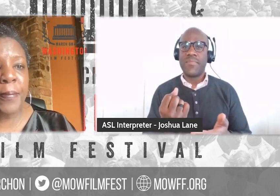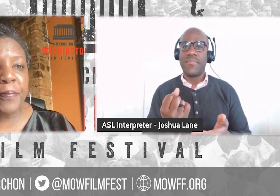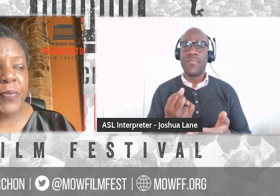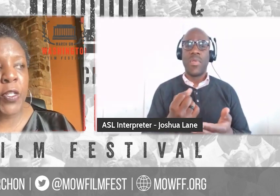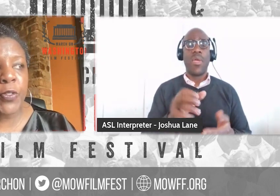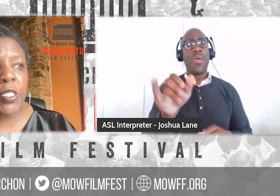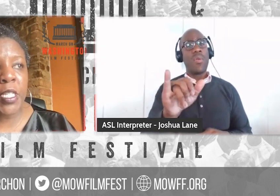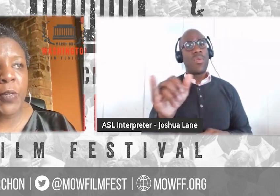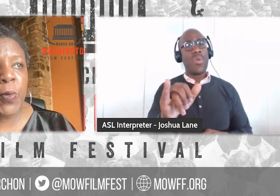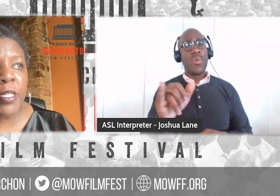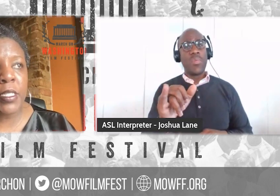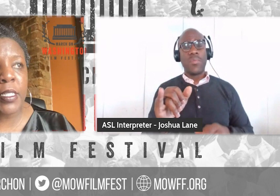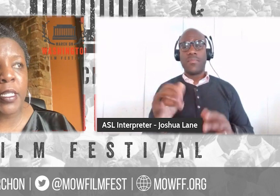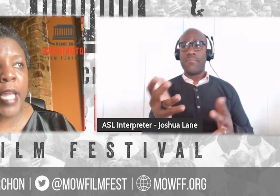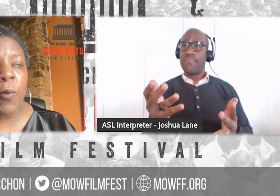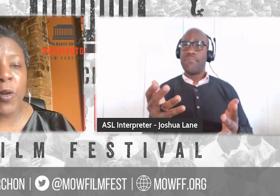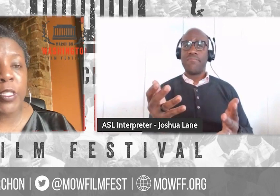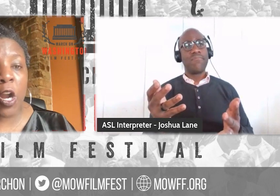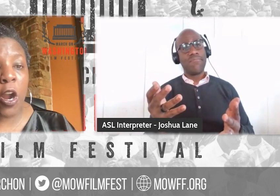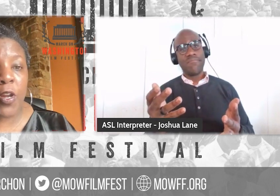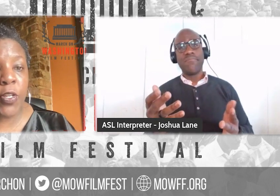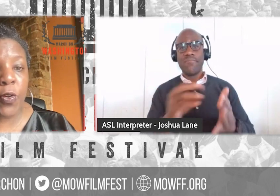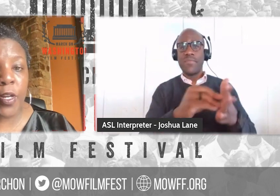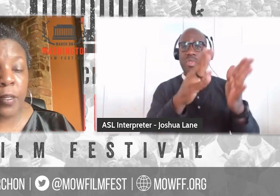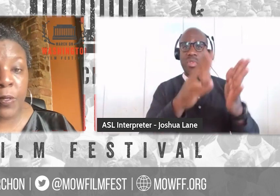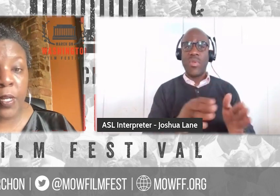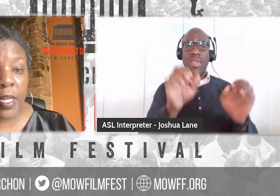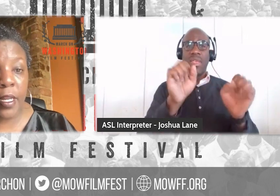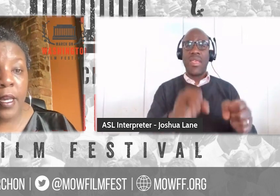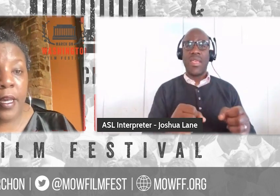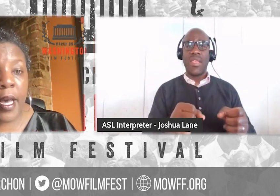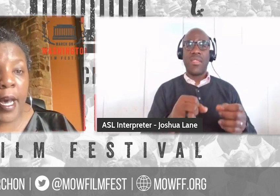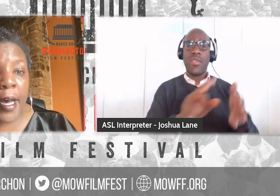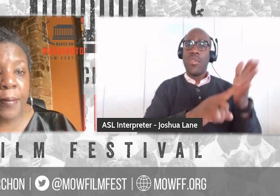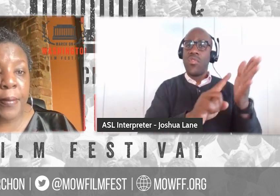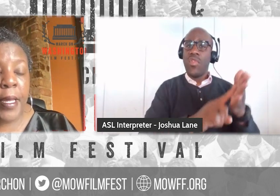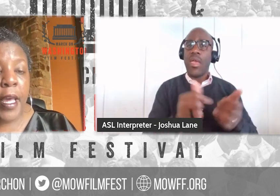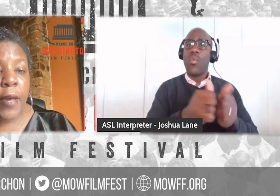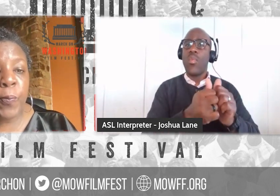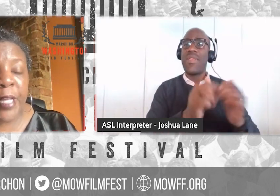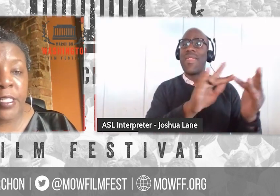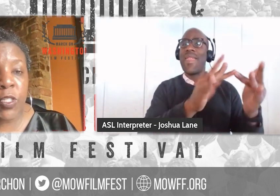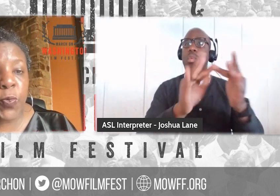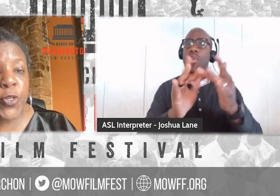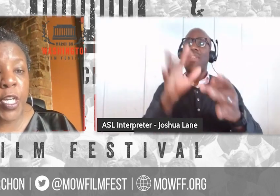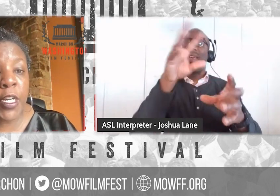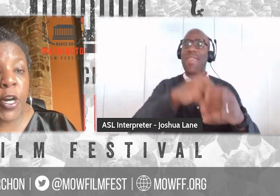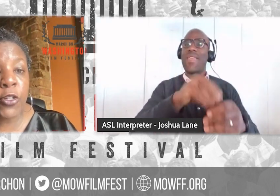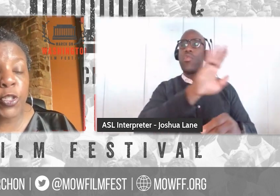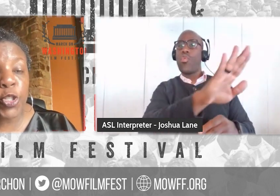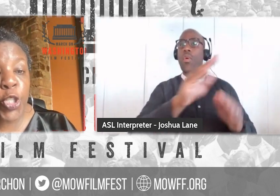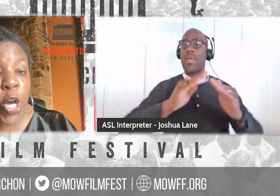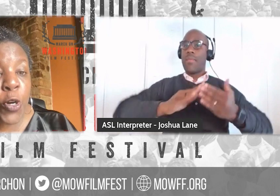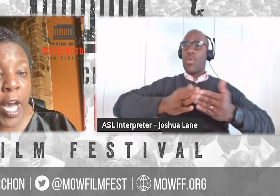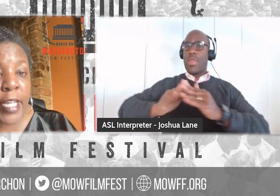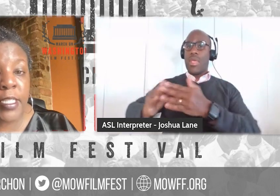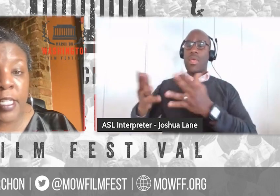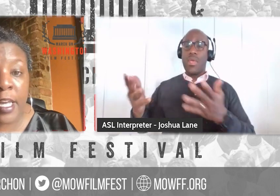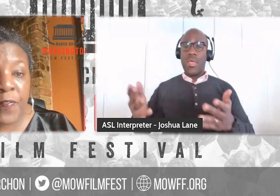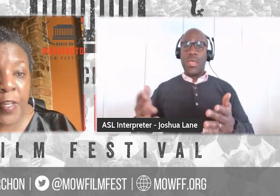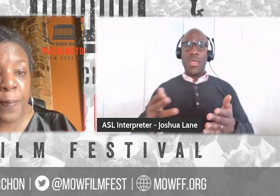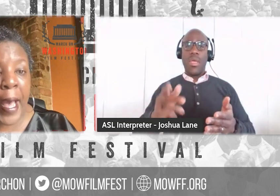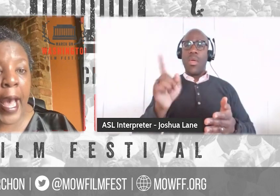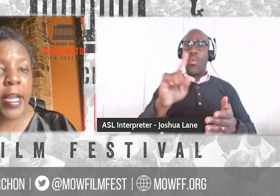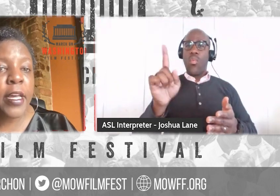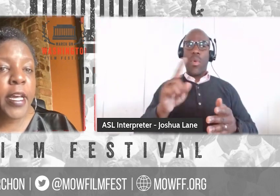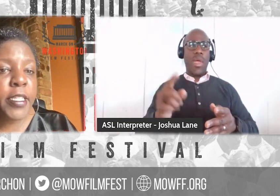um, you know, see what networks there are in your community. Um, places where you can go to show cuts